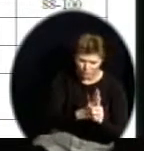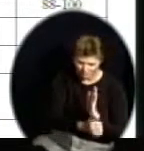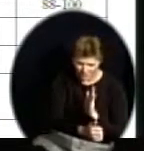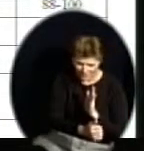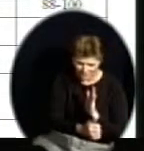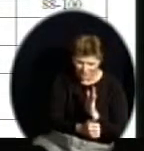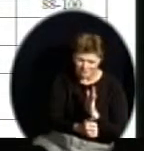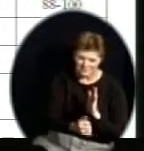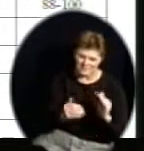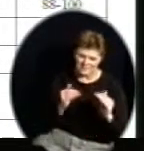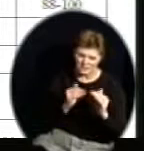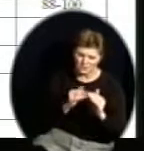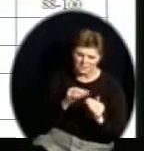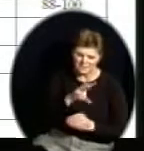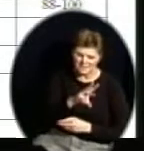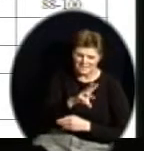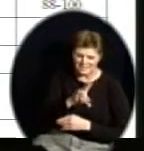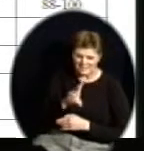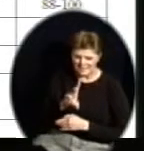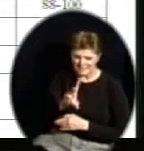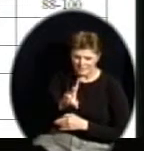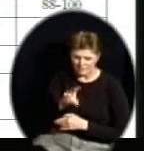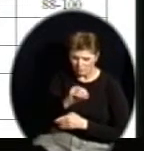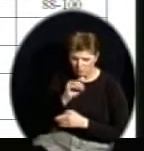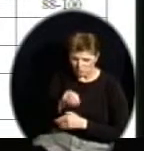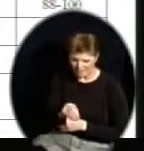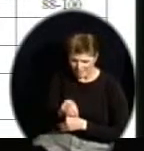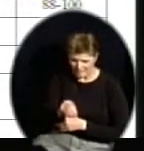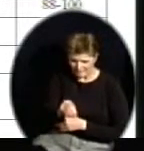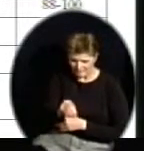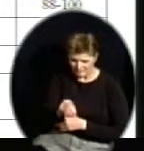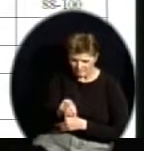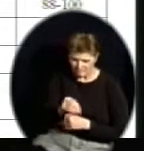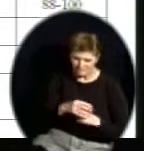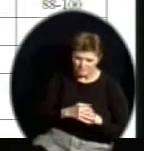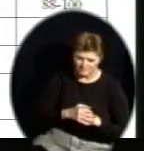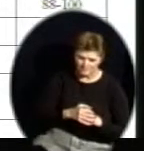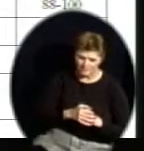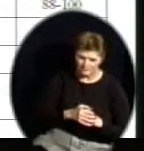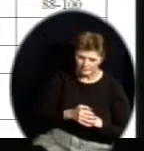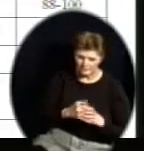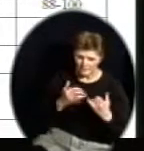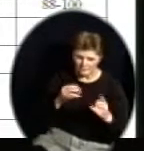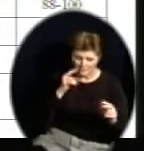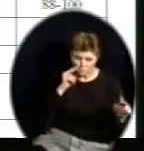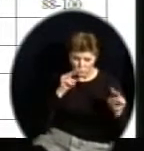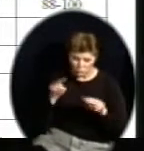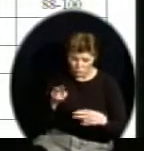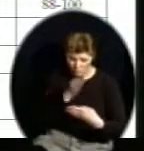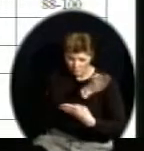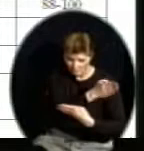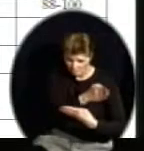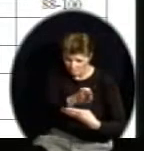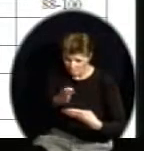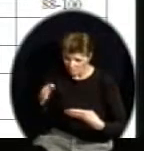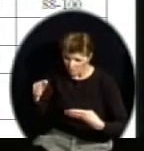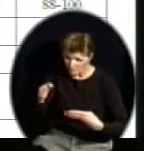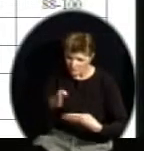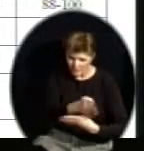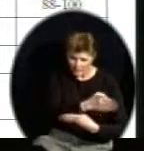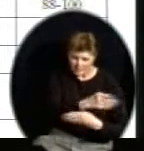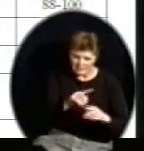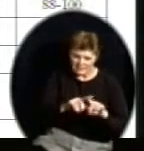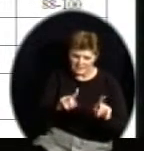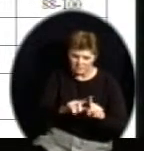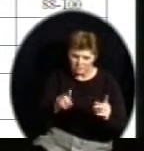67% and 79%. As you look across the different grade levels, you'll see they're different at every grade. In addition